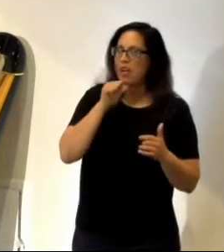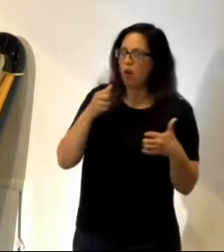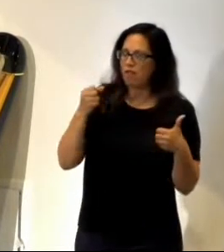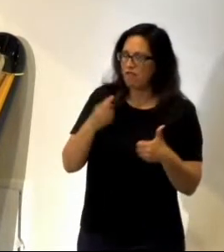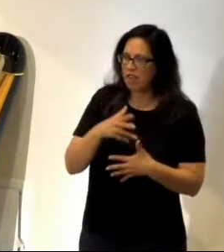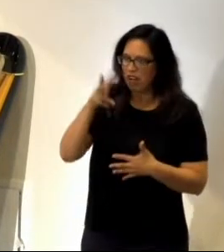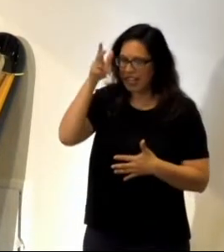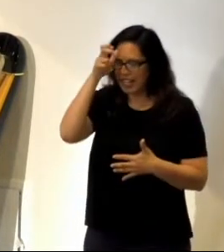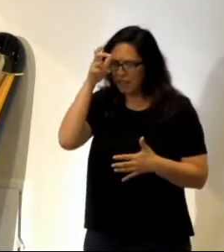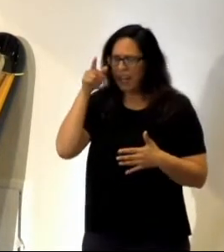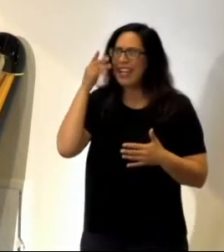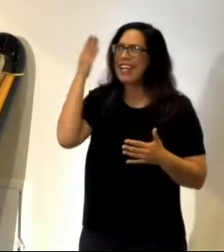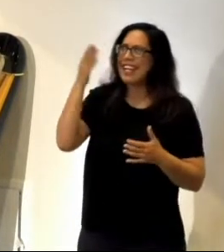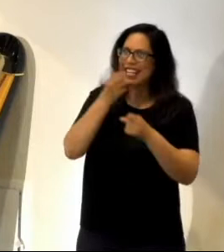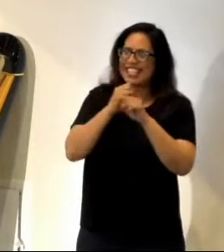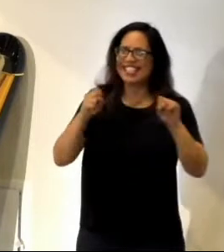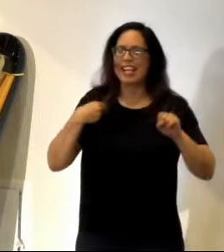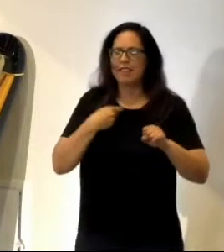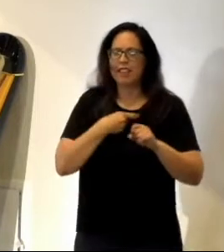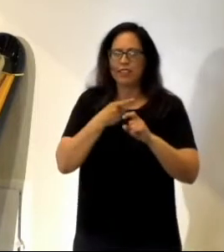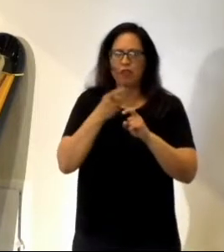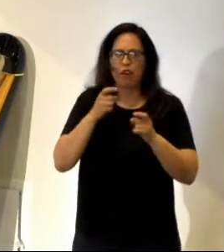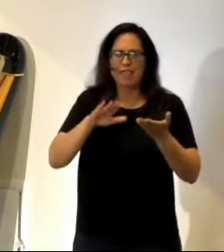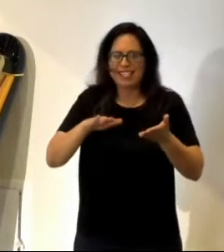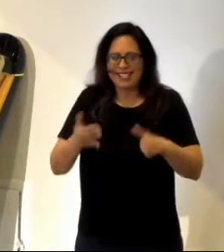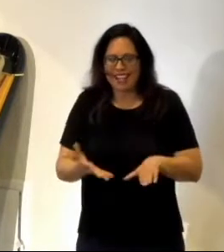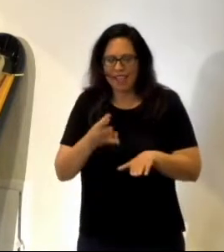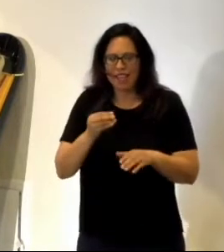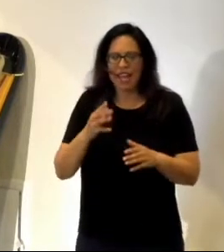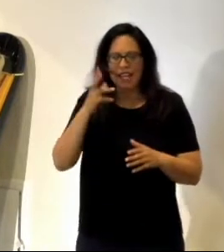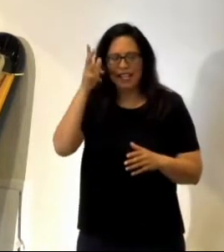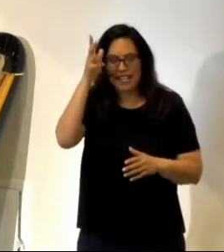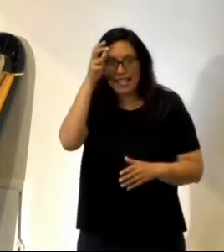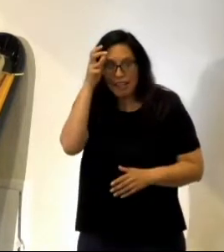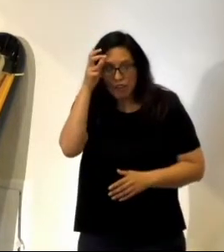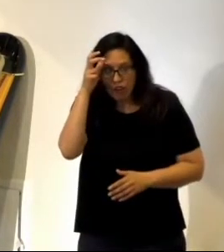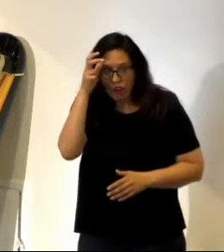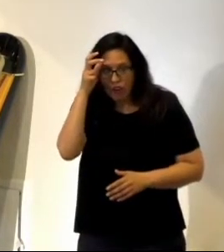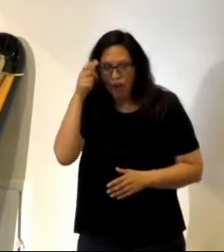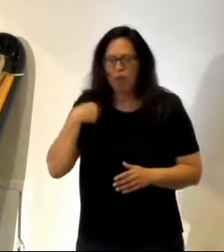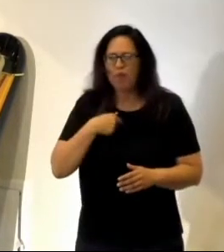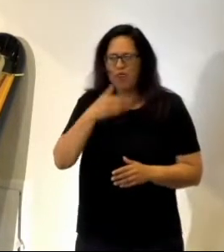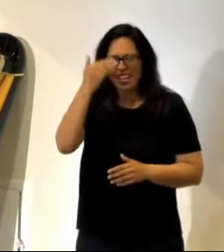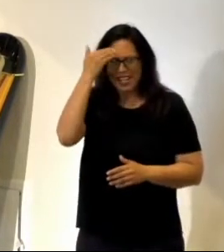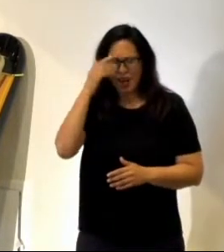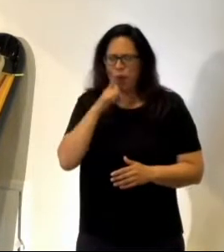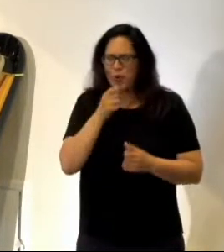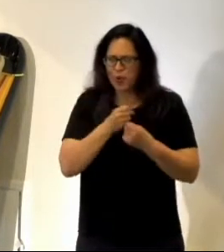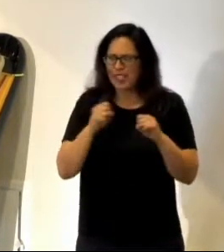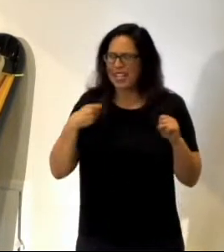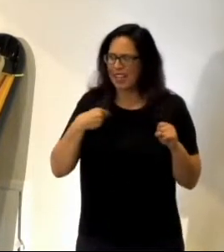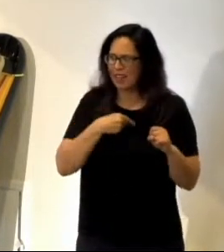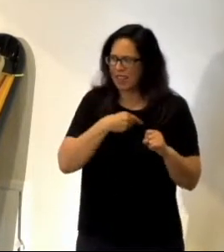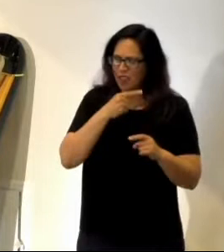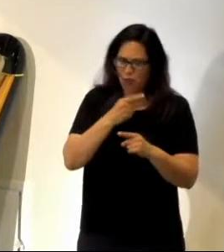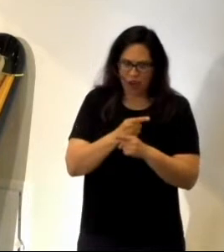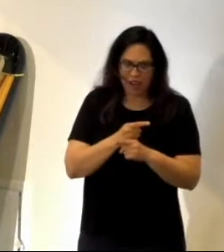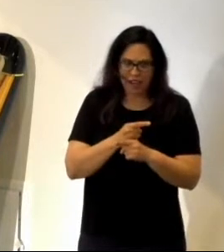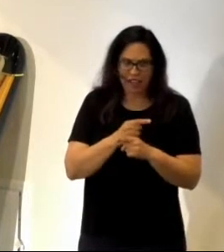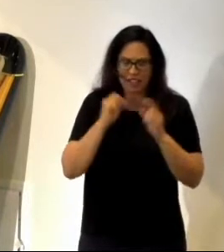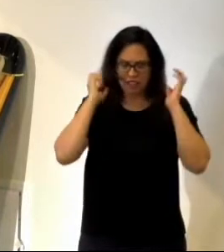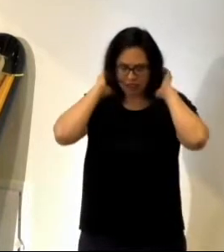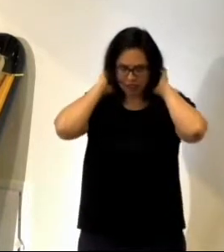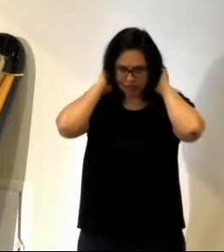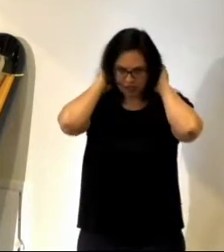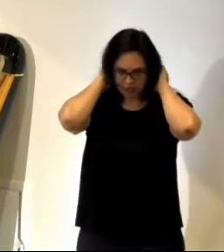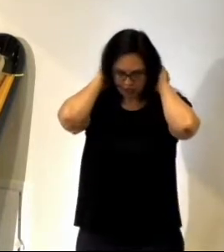death and evil. Well, we know who saves us from death and the evil of sin, don't we? Speaking of